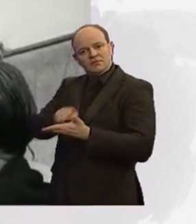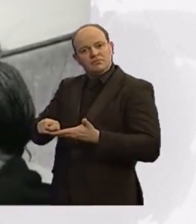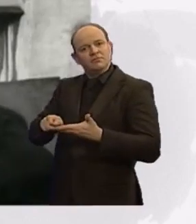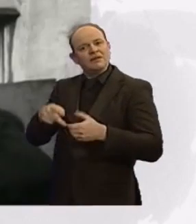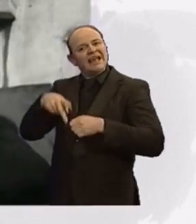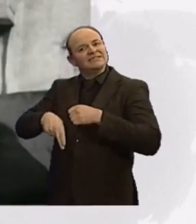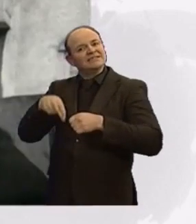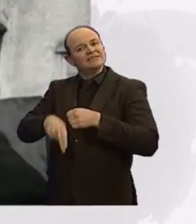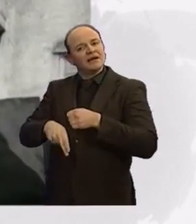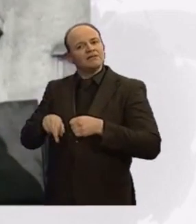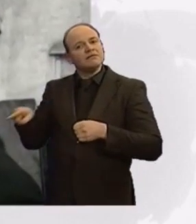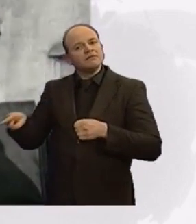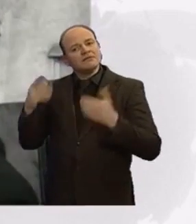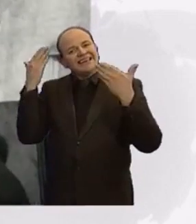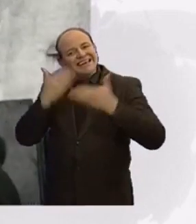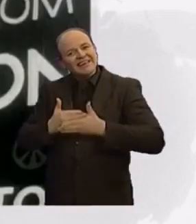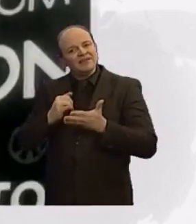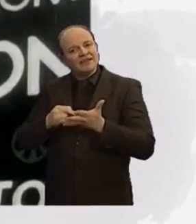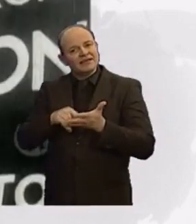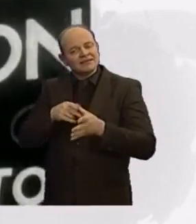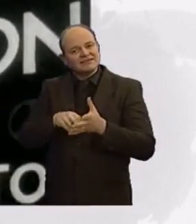in Labour's post-war landslide.